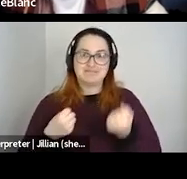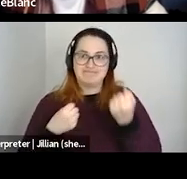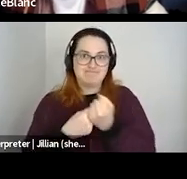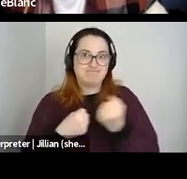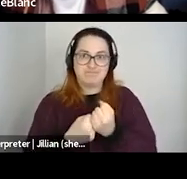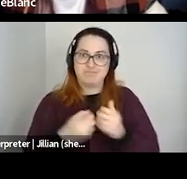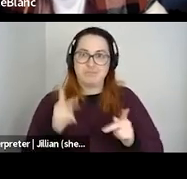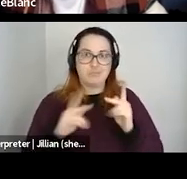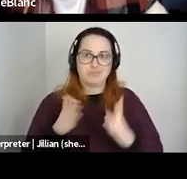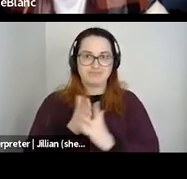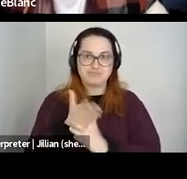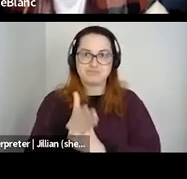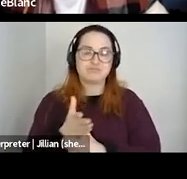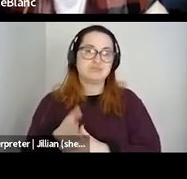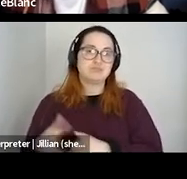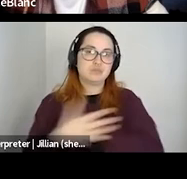navigating rural healthcare.